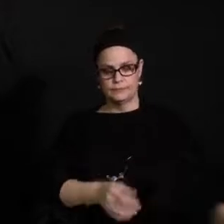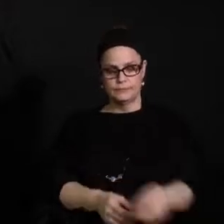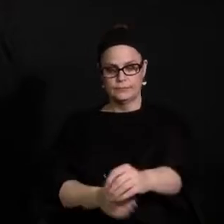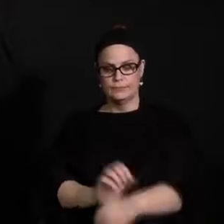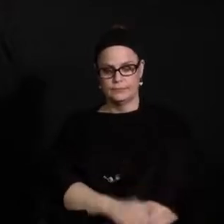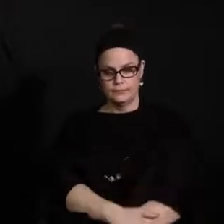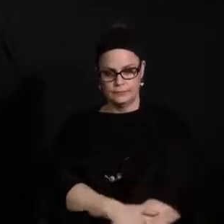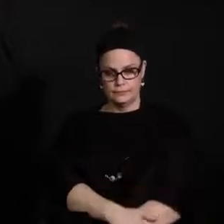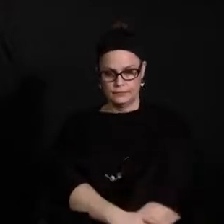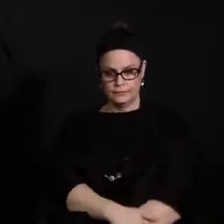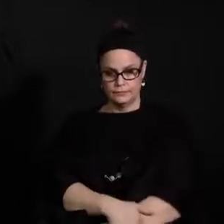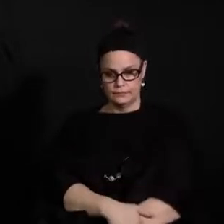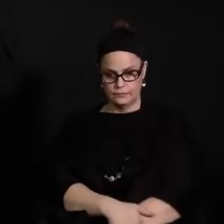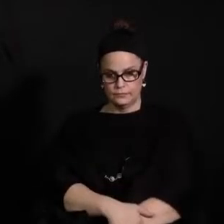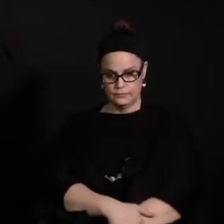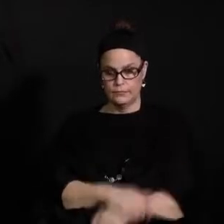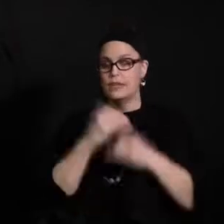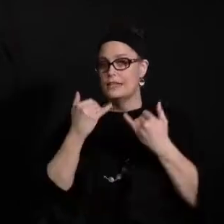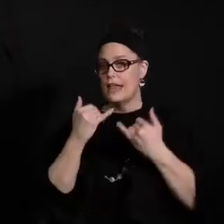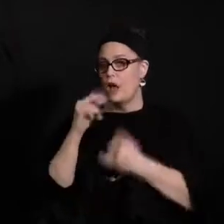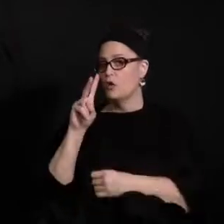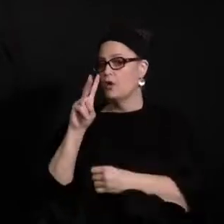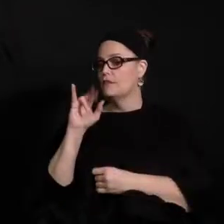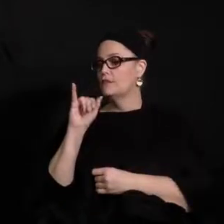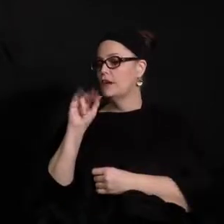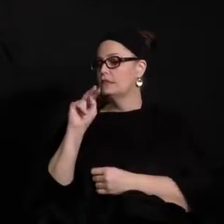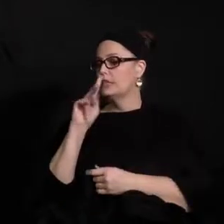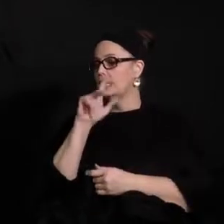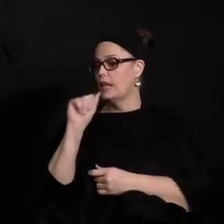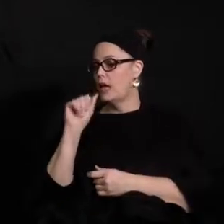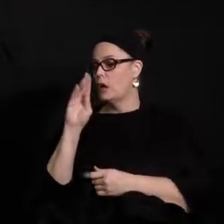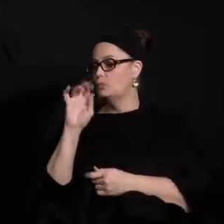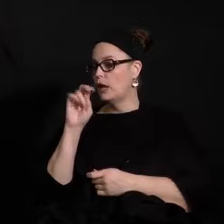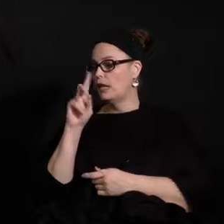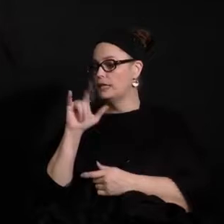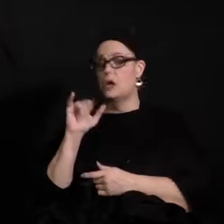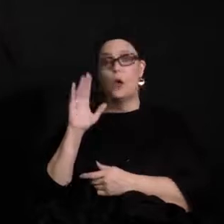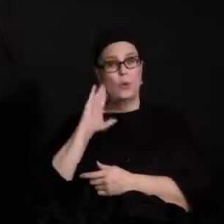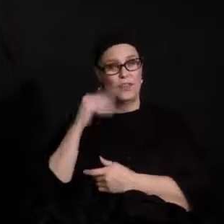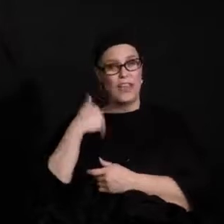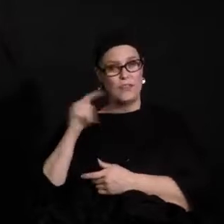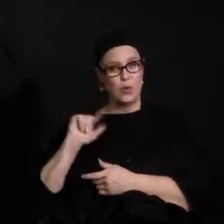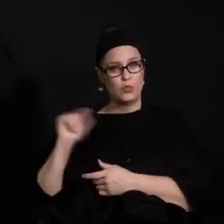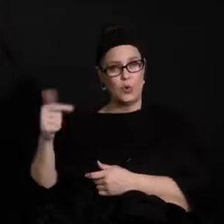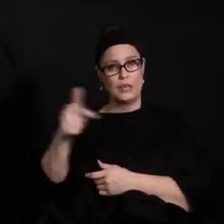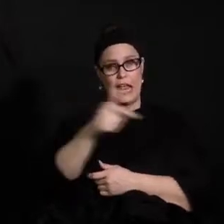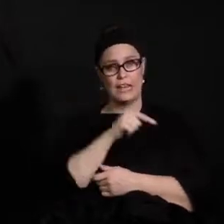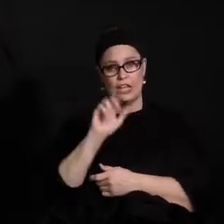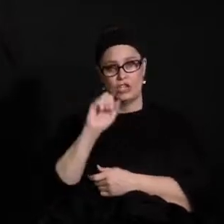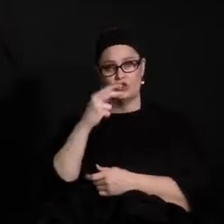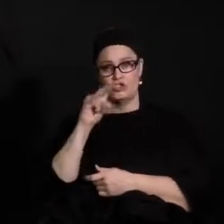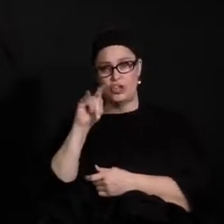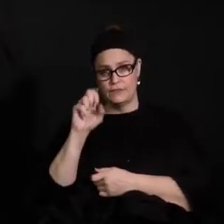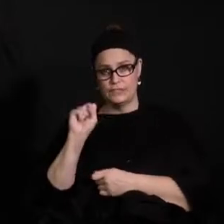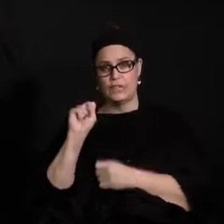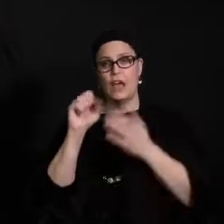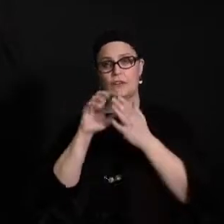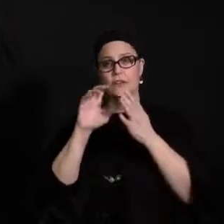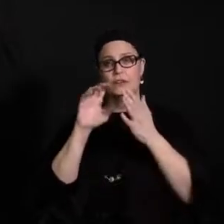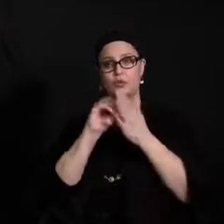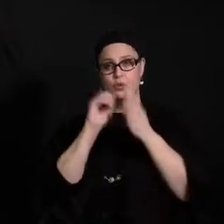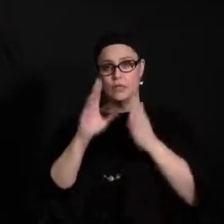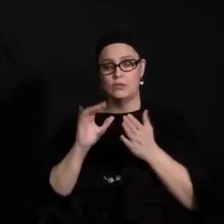All right. Next from a Vanita Brandby. Will there be rotating shifts of students so classes and hallways aren't